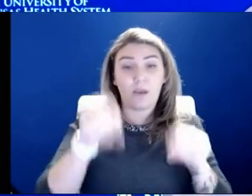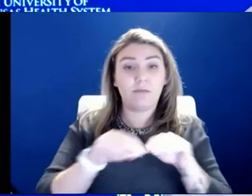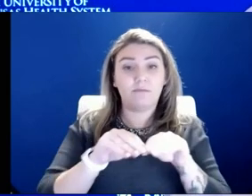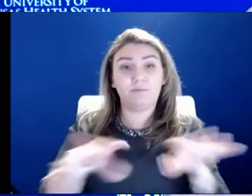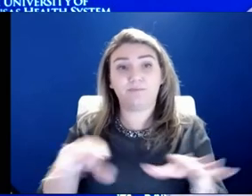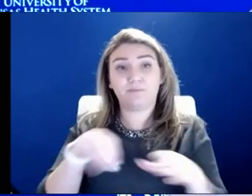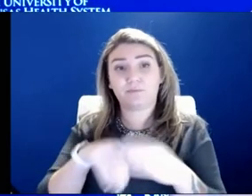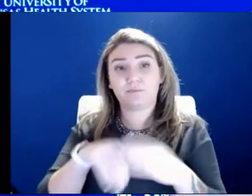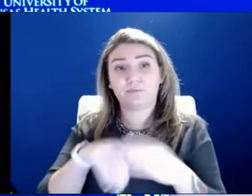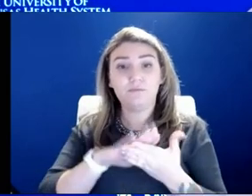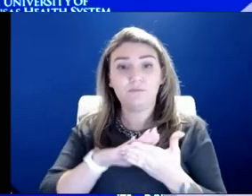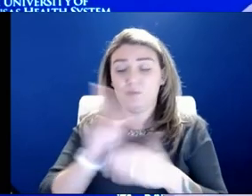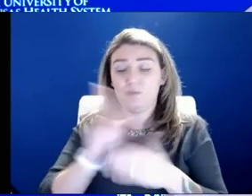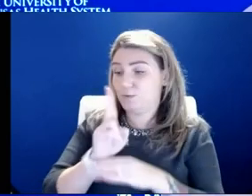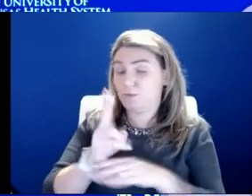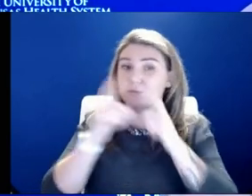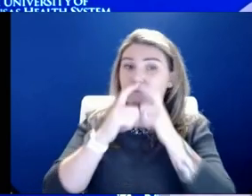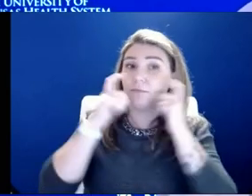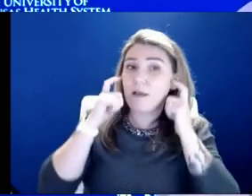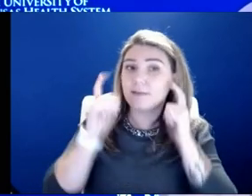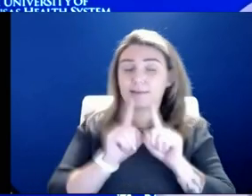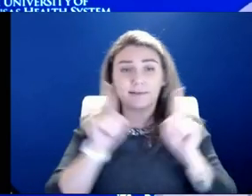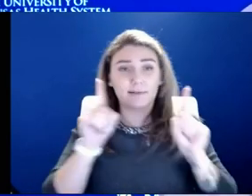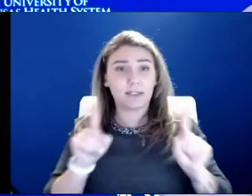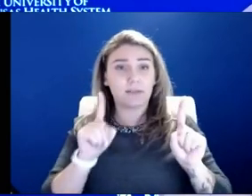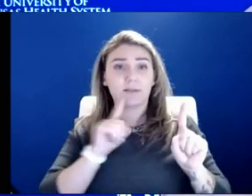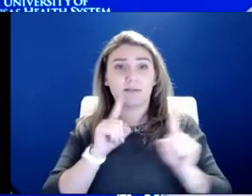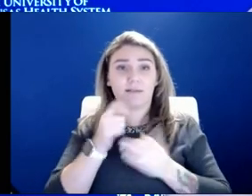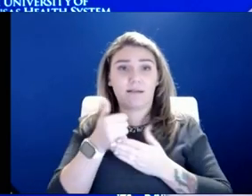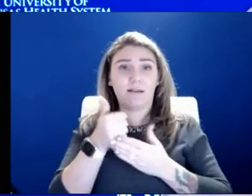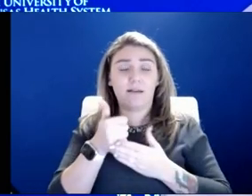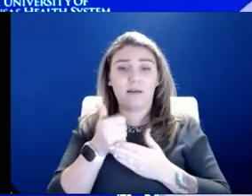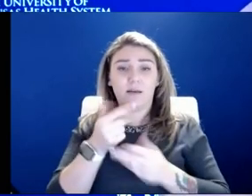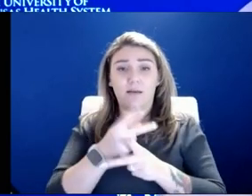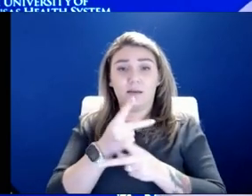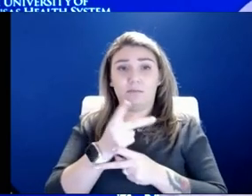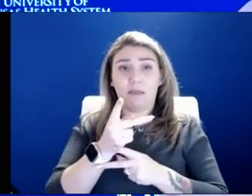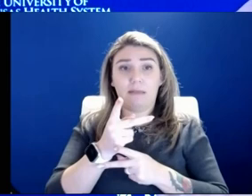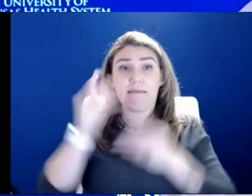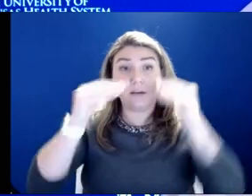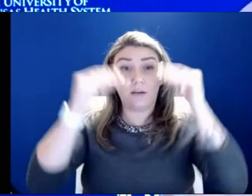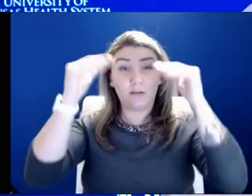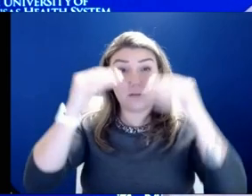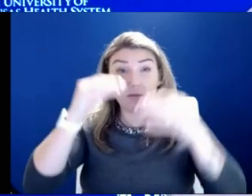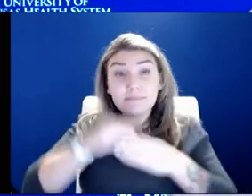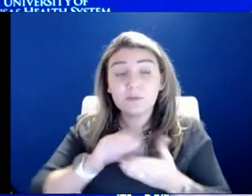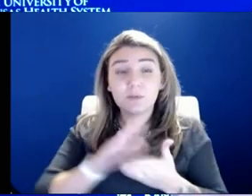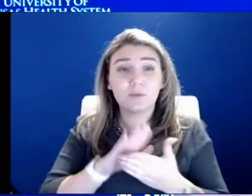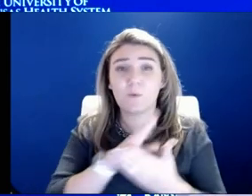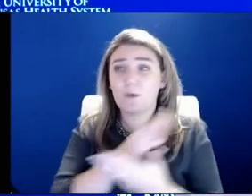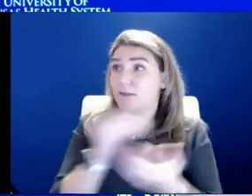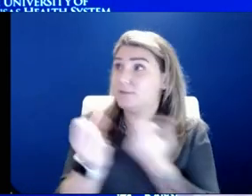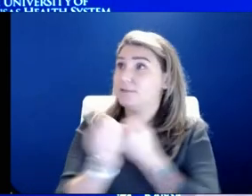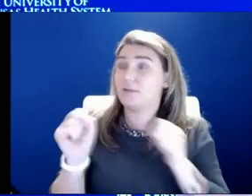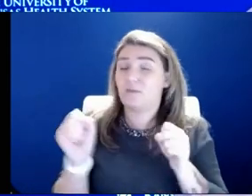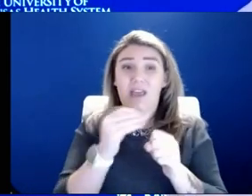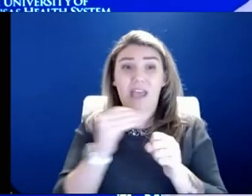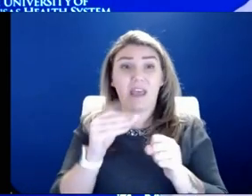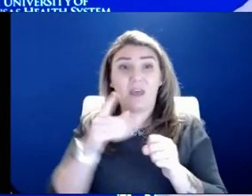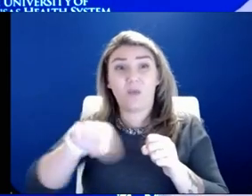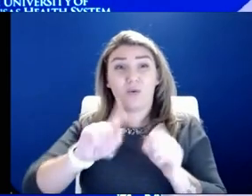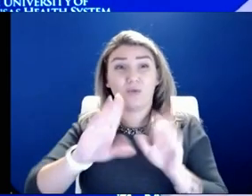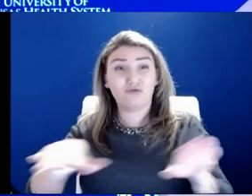using those masking, those distancing to help keep those adults in that school safe and help keep those children safe because we know